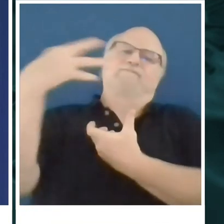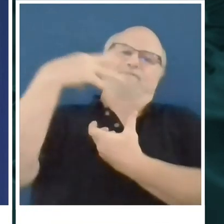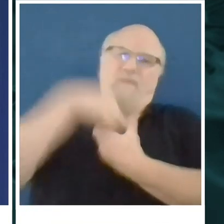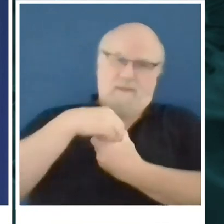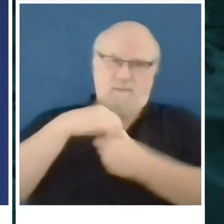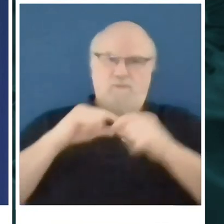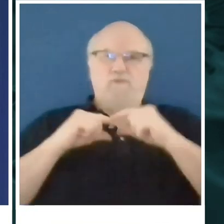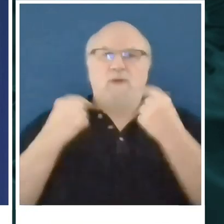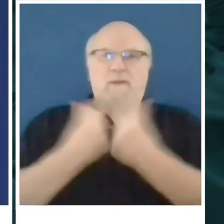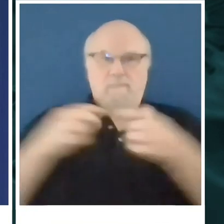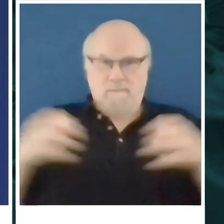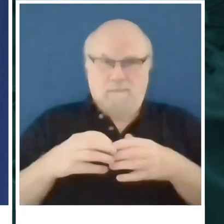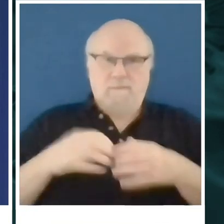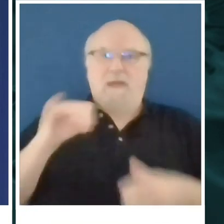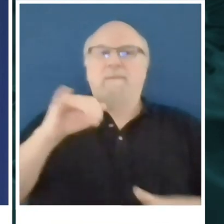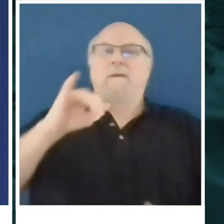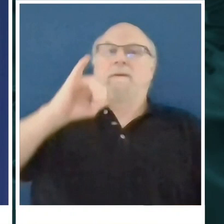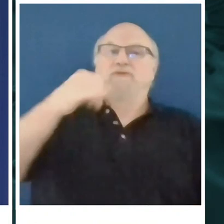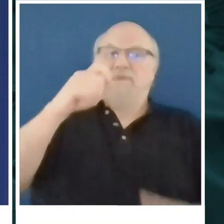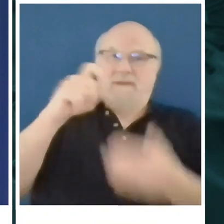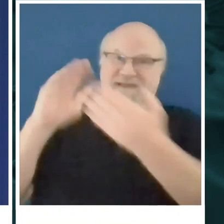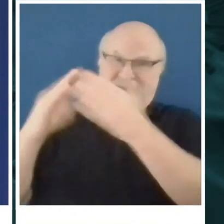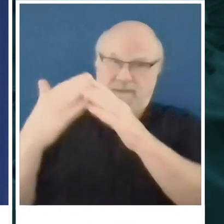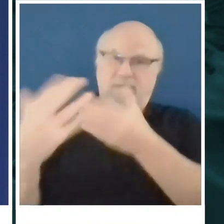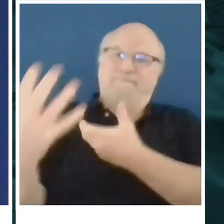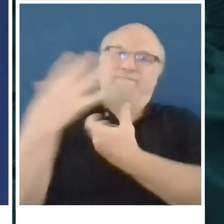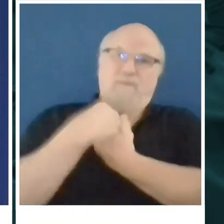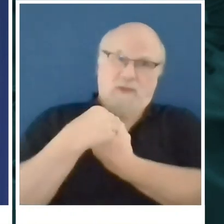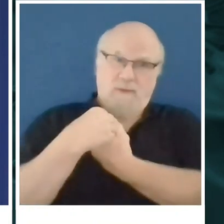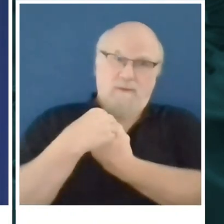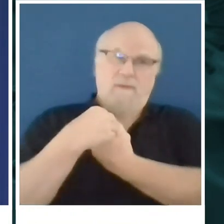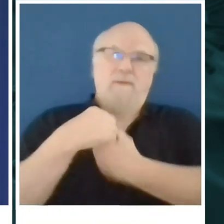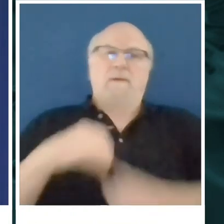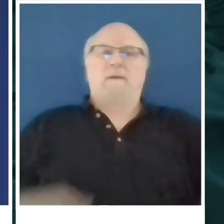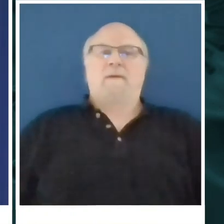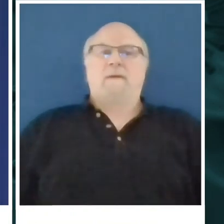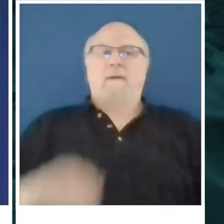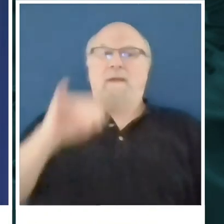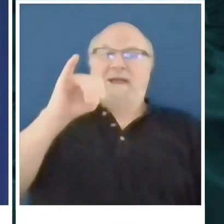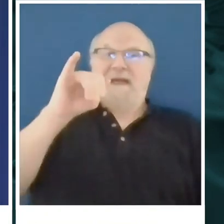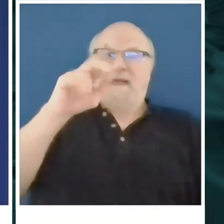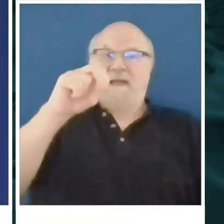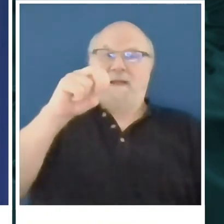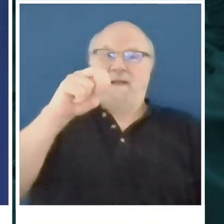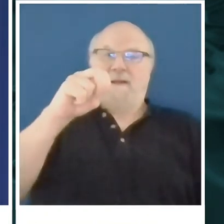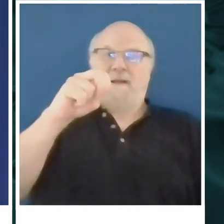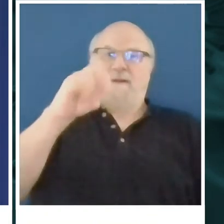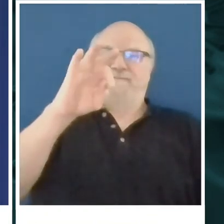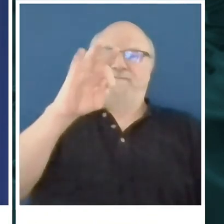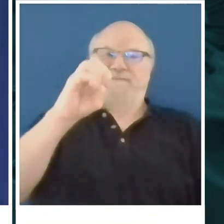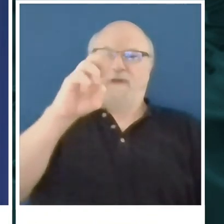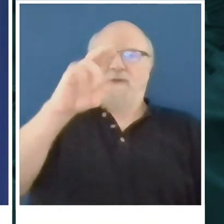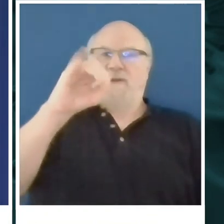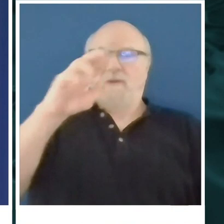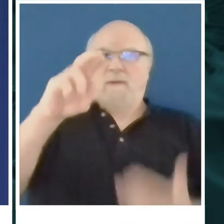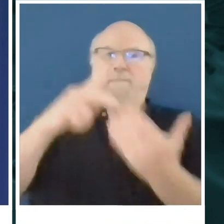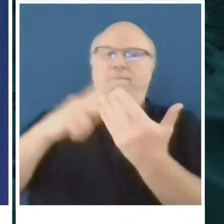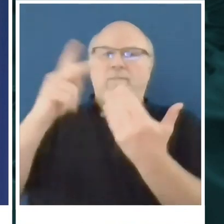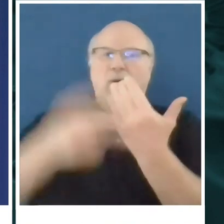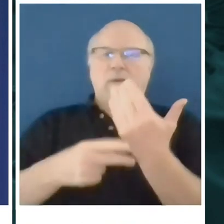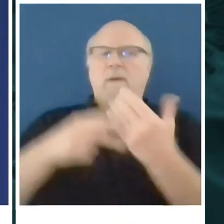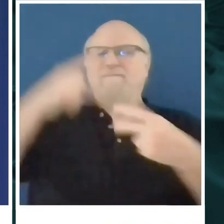Jacksonville. As we all have infrastructure projects that are necessary and must be done in the years ahead, we're going to collaborate,